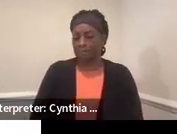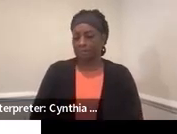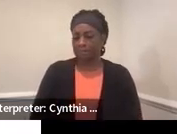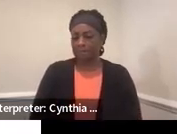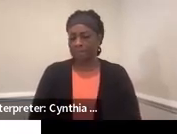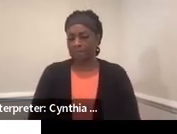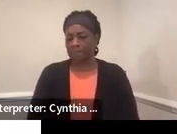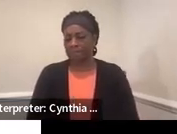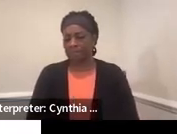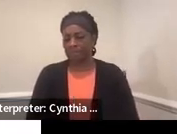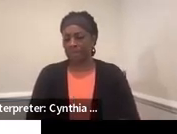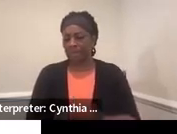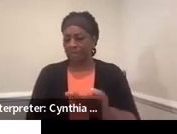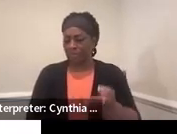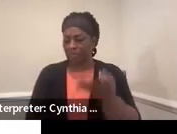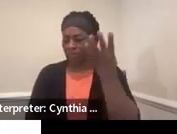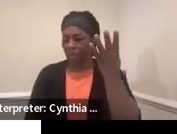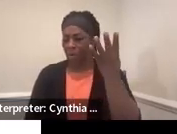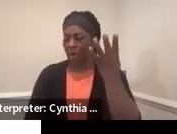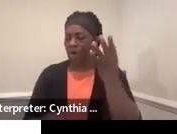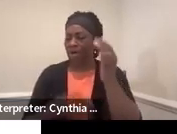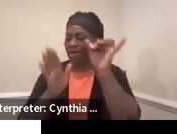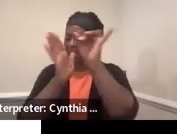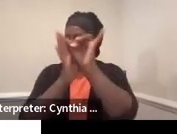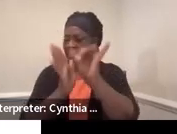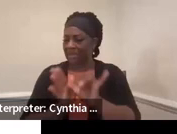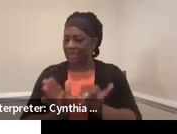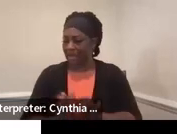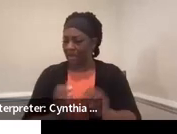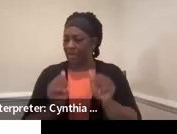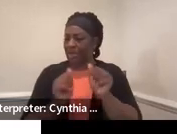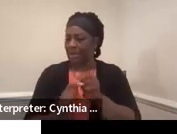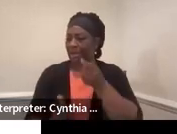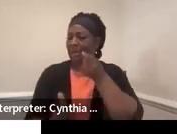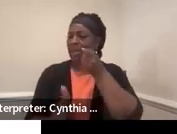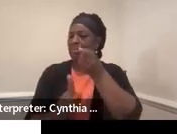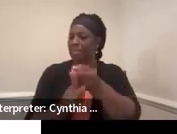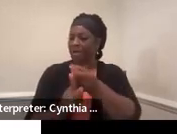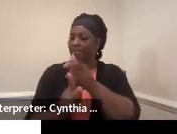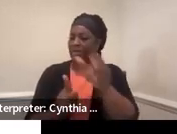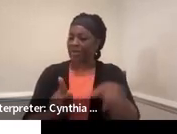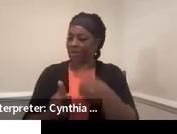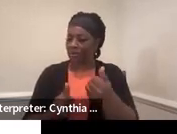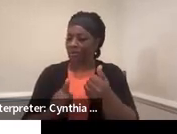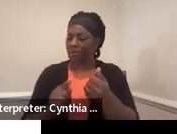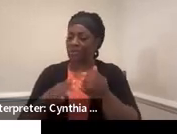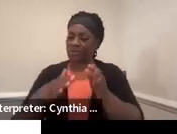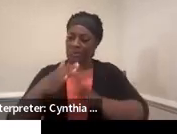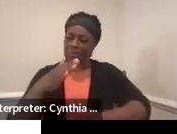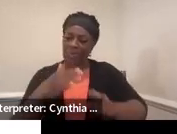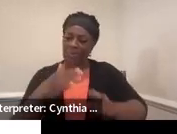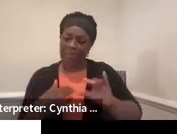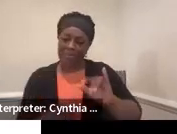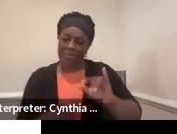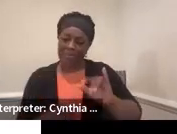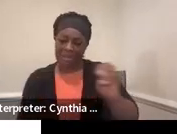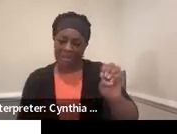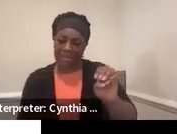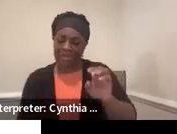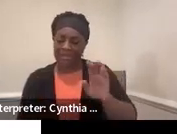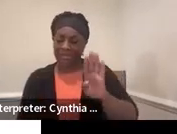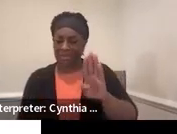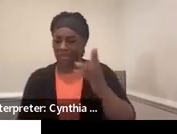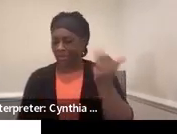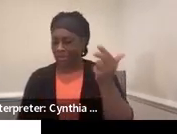you know, four indicators can really influence the other. And sort of the baseline of that is B13 planning.